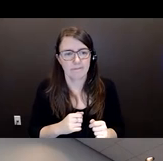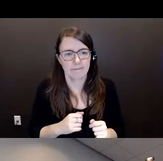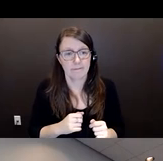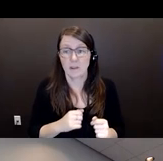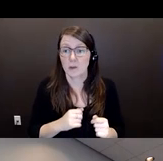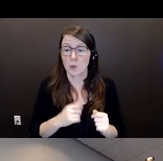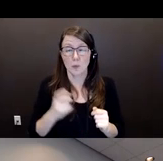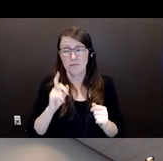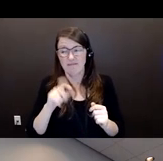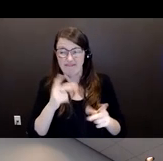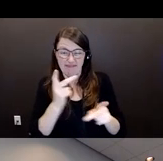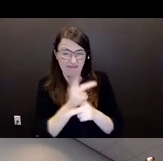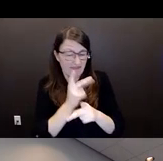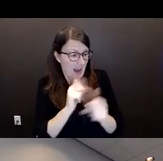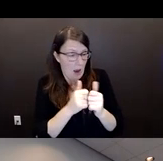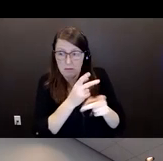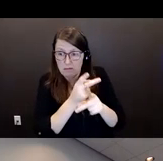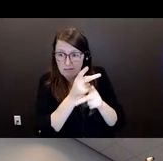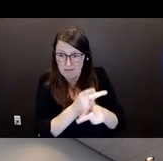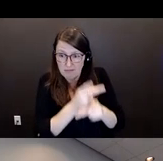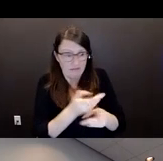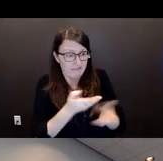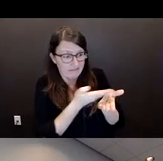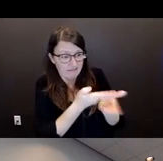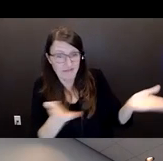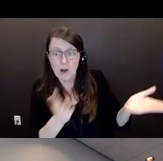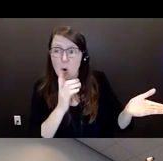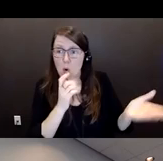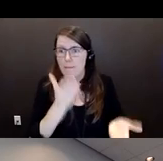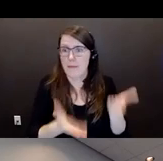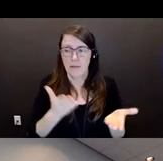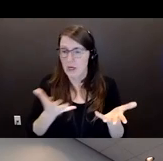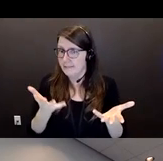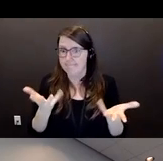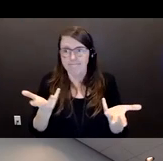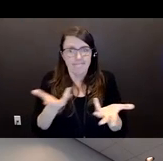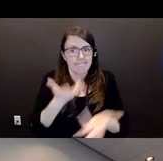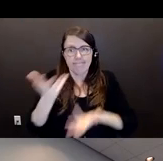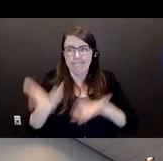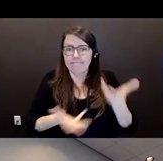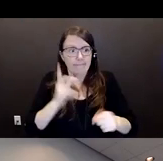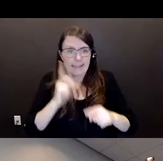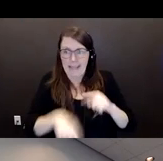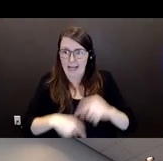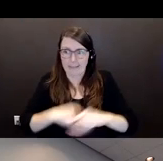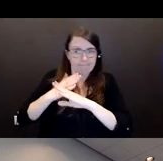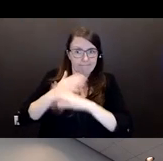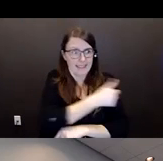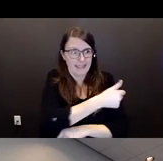people in society who not necessarily are able to do so. the particular time and moment in their life.